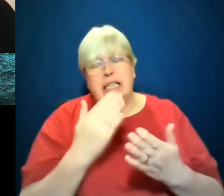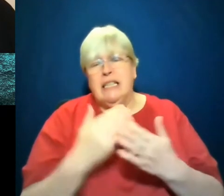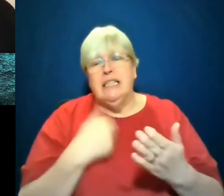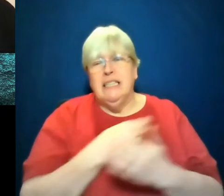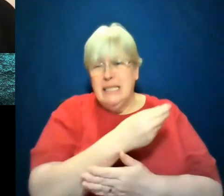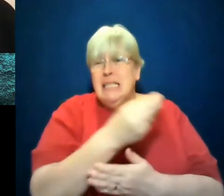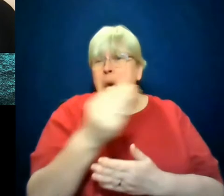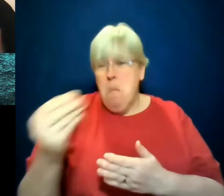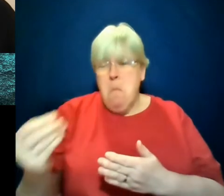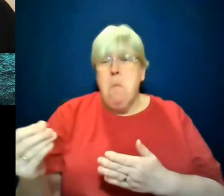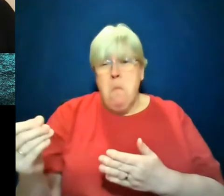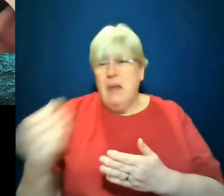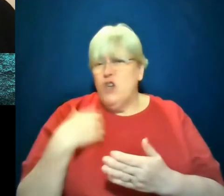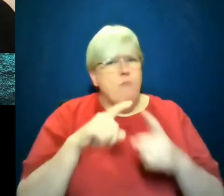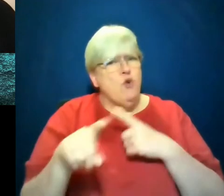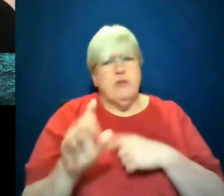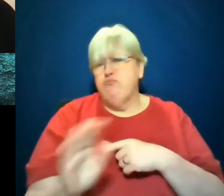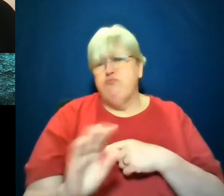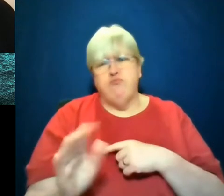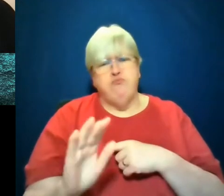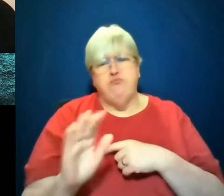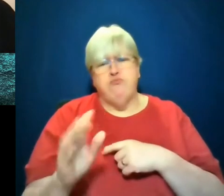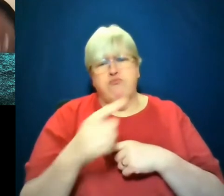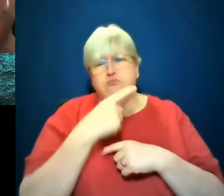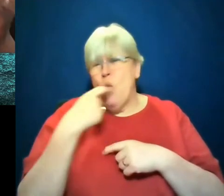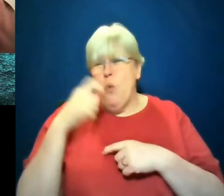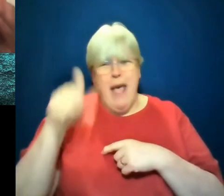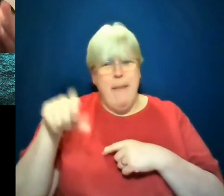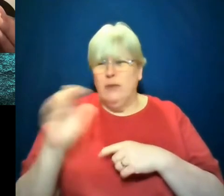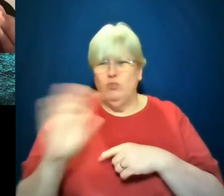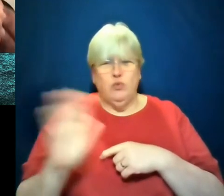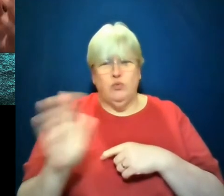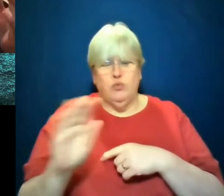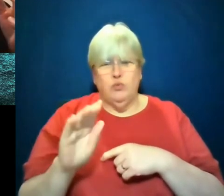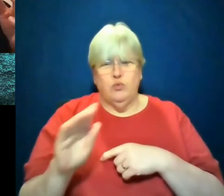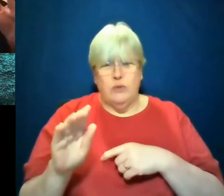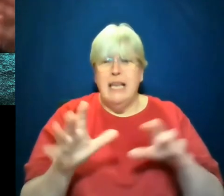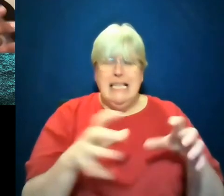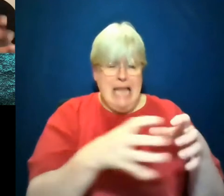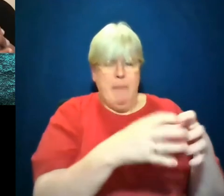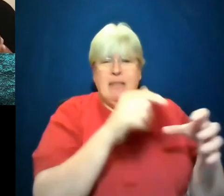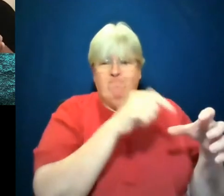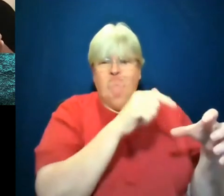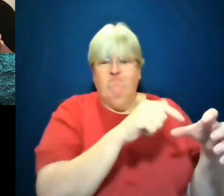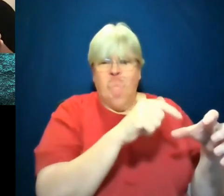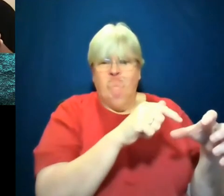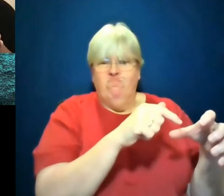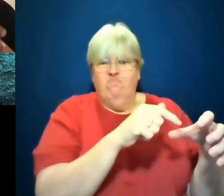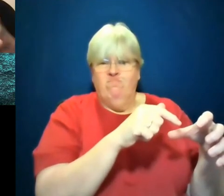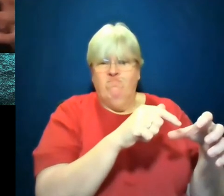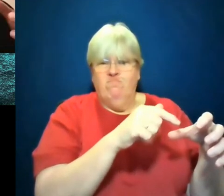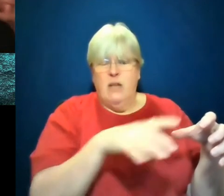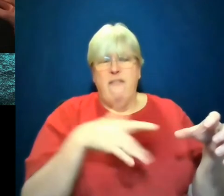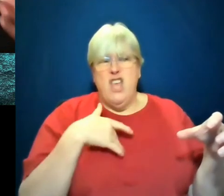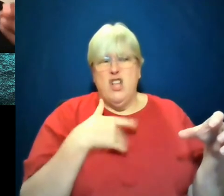really not the majority of the country. It's not the majority of white people in this country. It is a small segment that has been given way too much power.